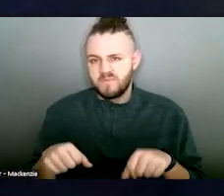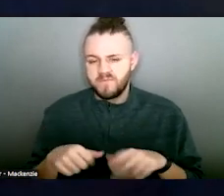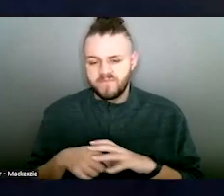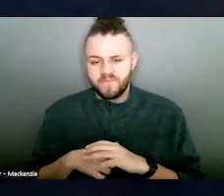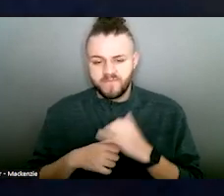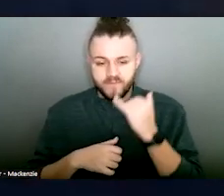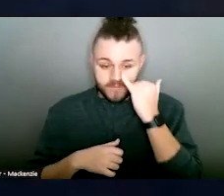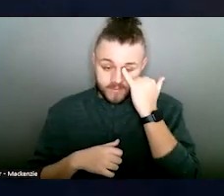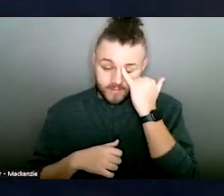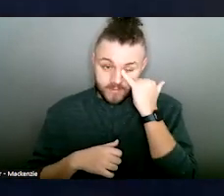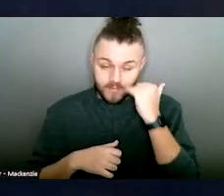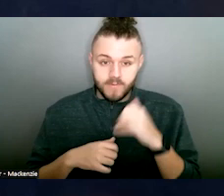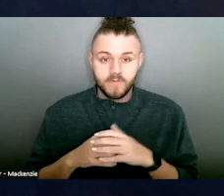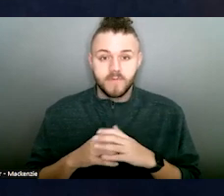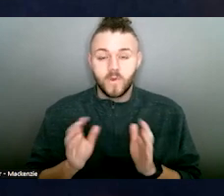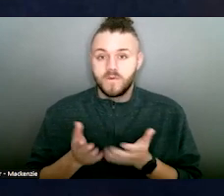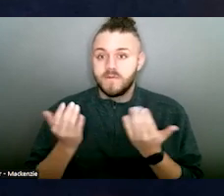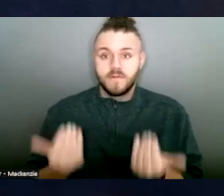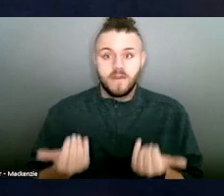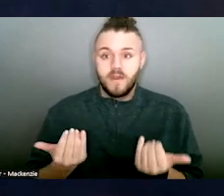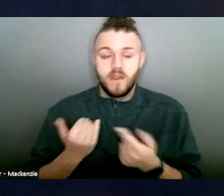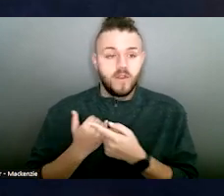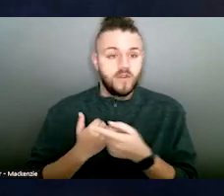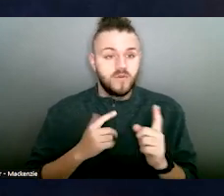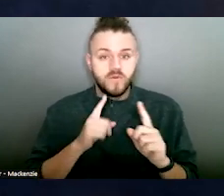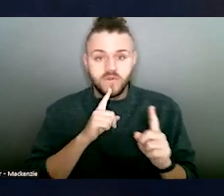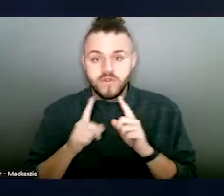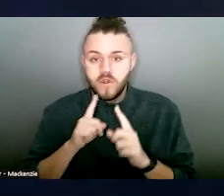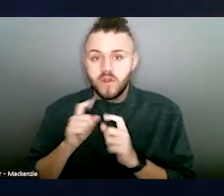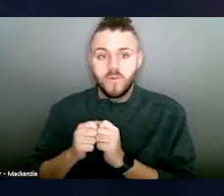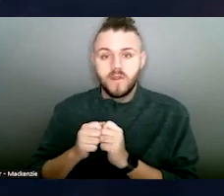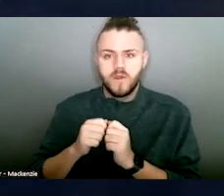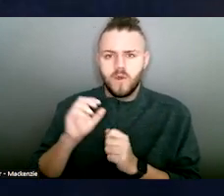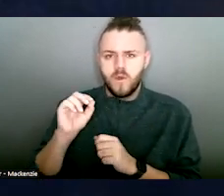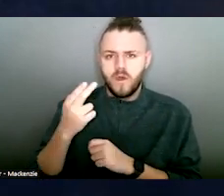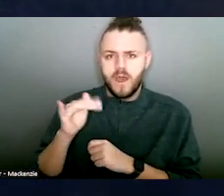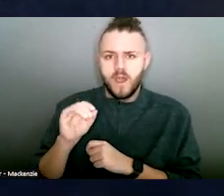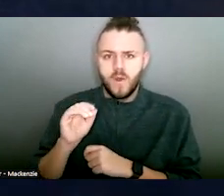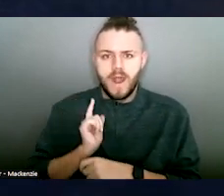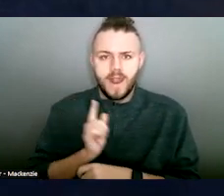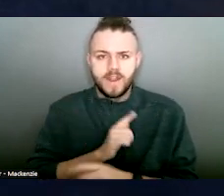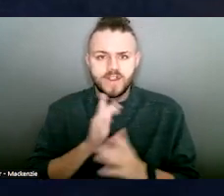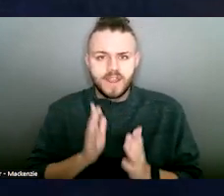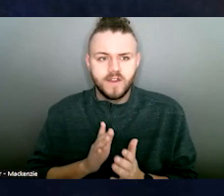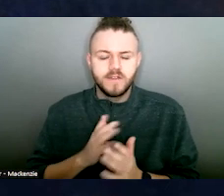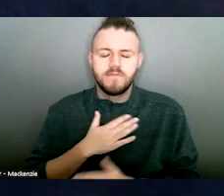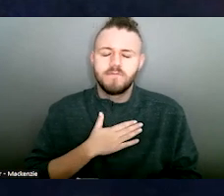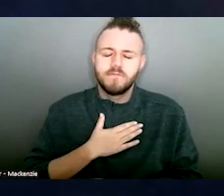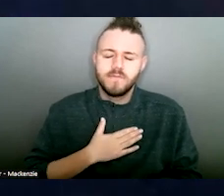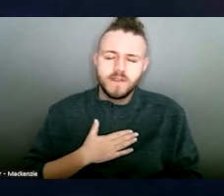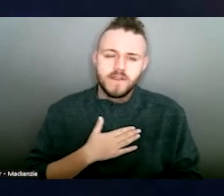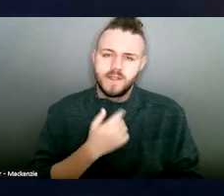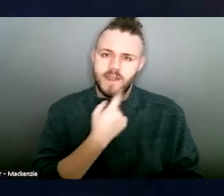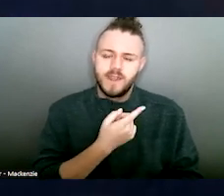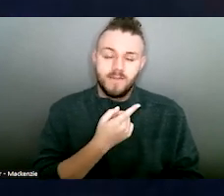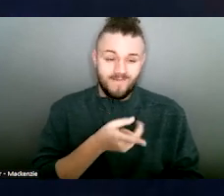So today, as you talk to Ohio legislators, please tell them that this funding increase is